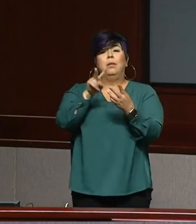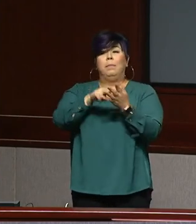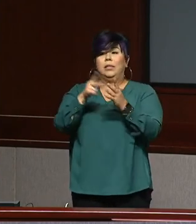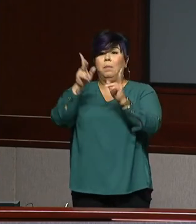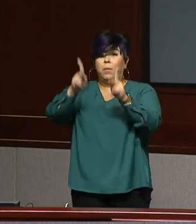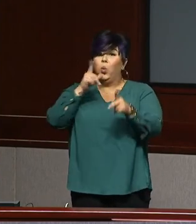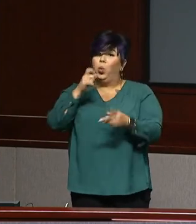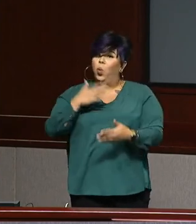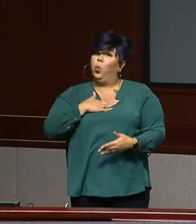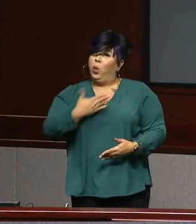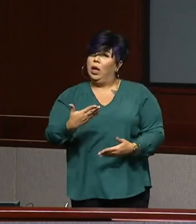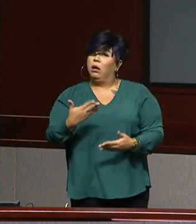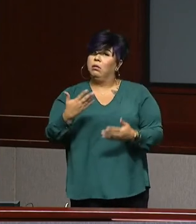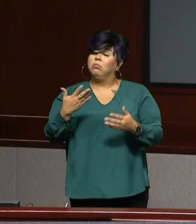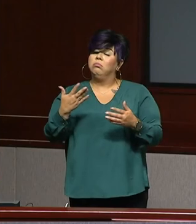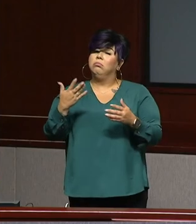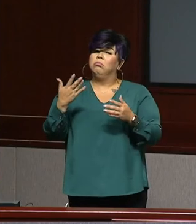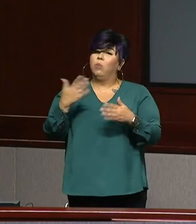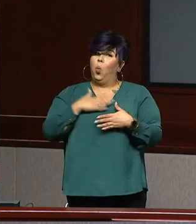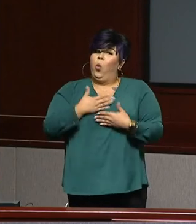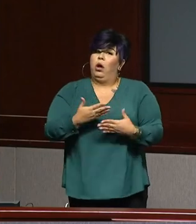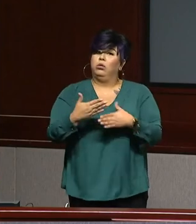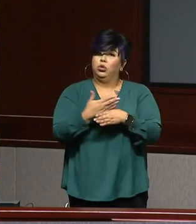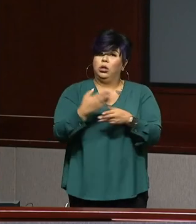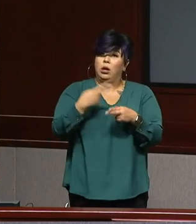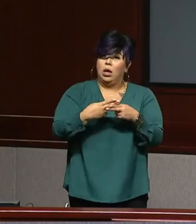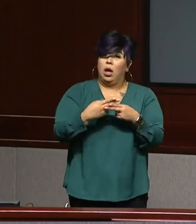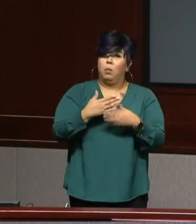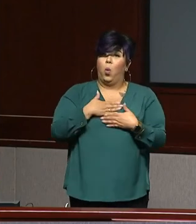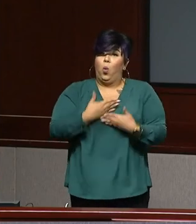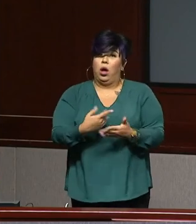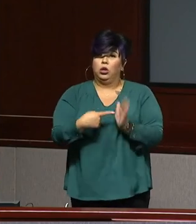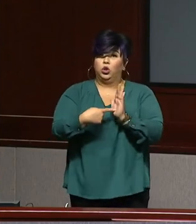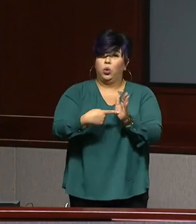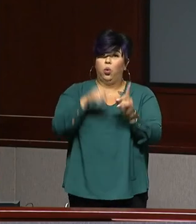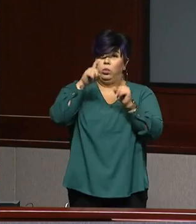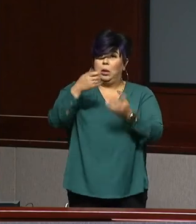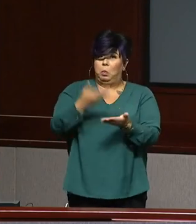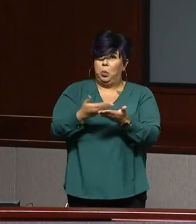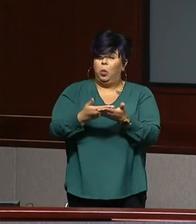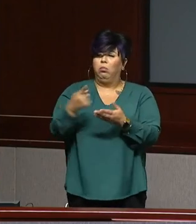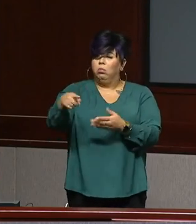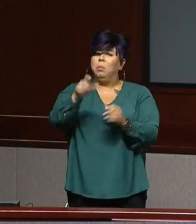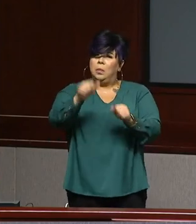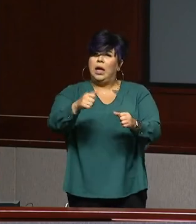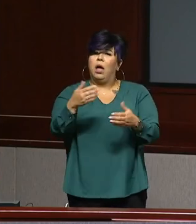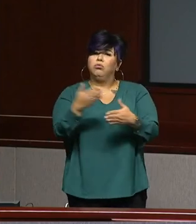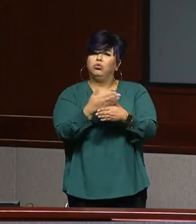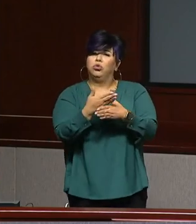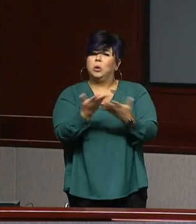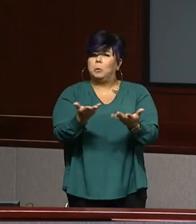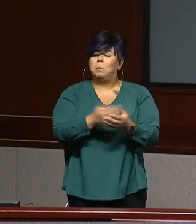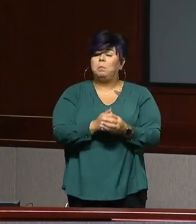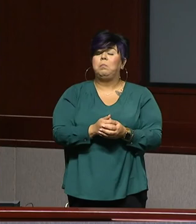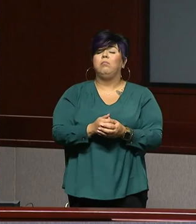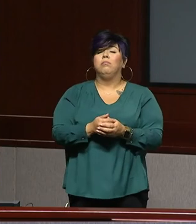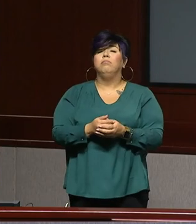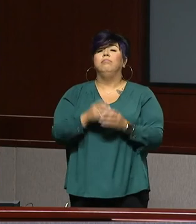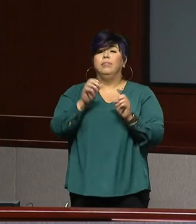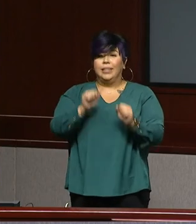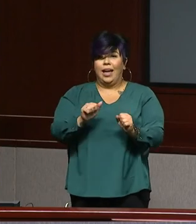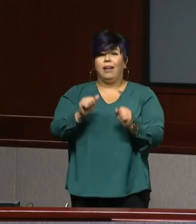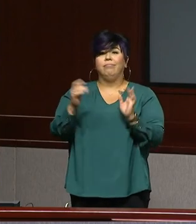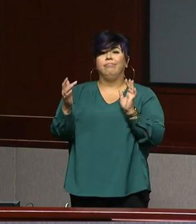uh, attest to, uh, the fact that they did get tested. Uh, they can either, uh, visit,